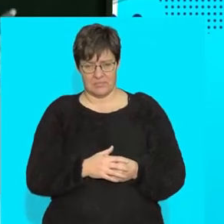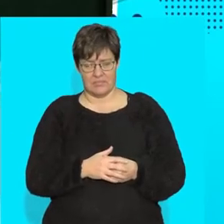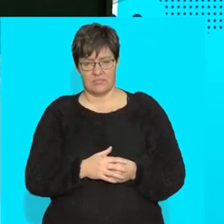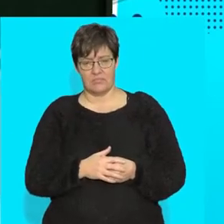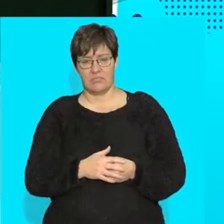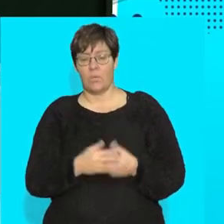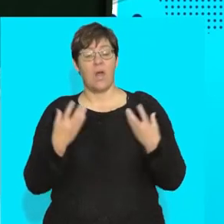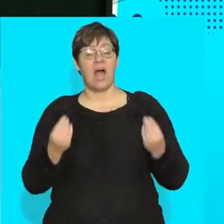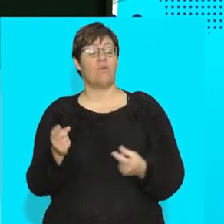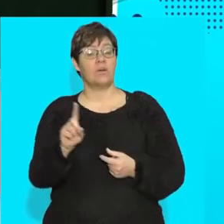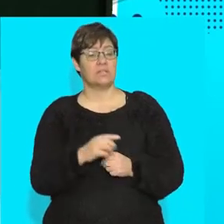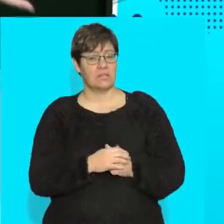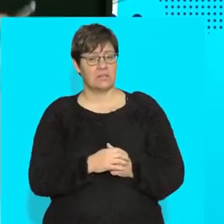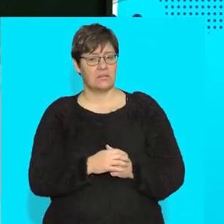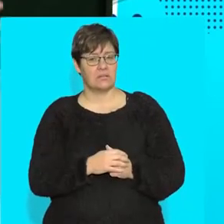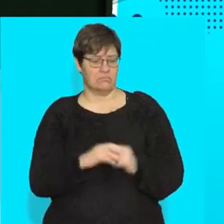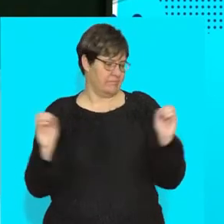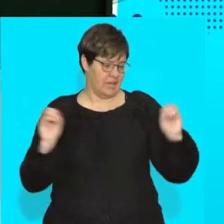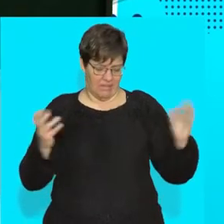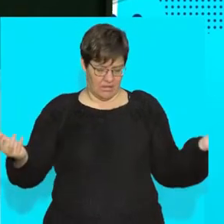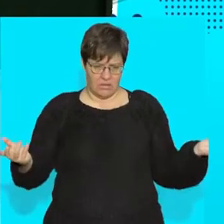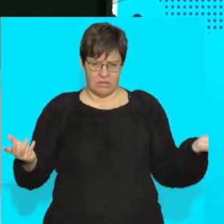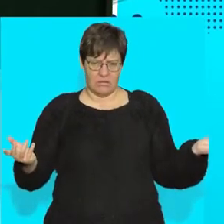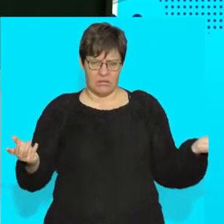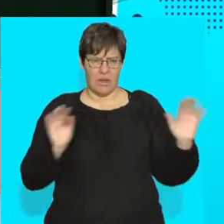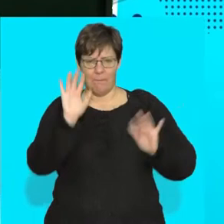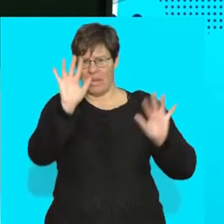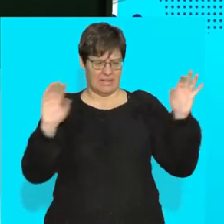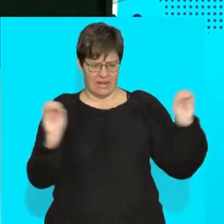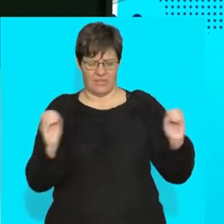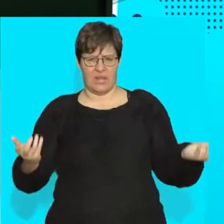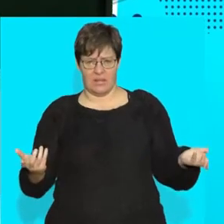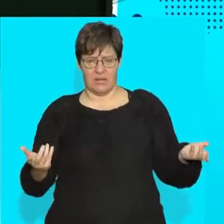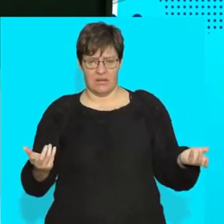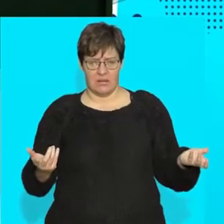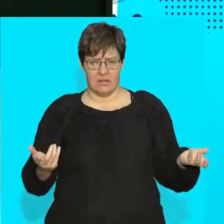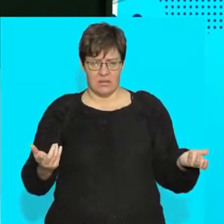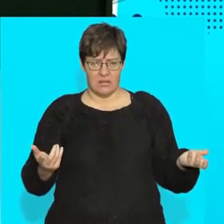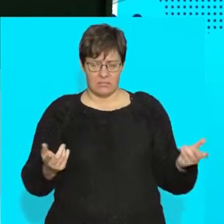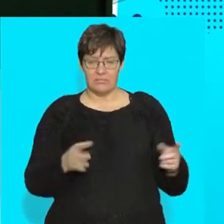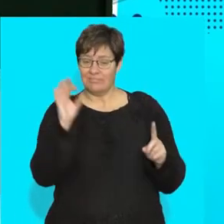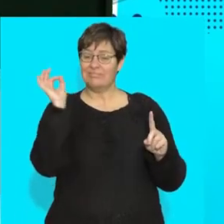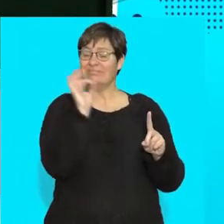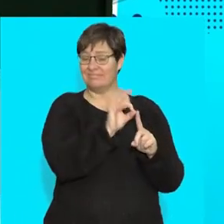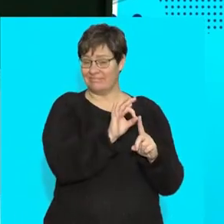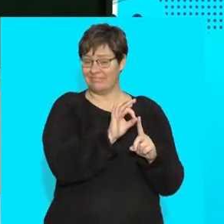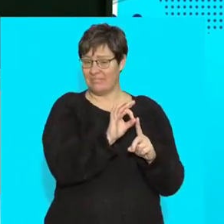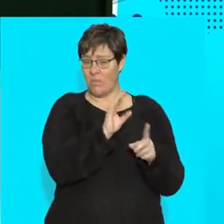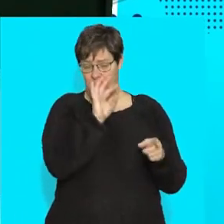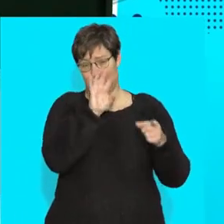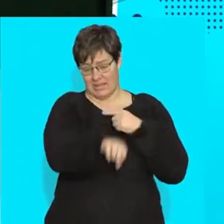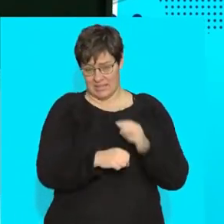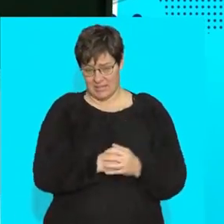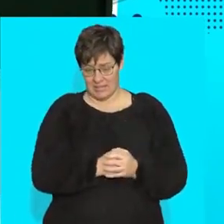What have you got? You've got nothing. No pattern whatsoever. But that's exactly, all right, what we're going to find.